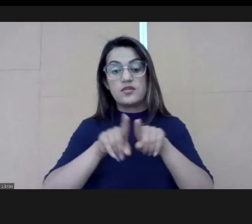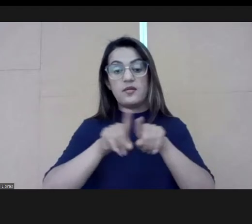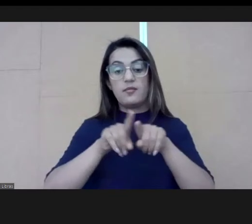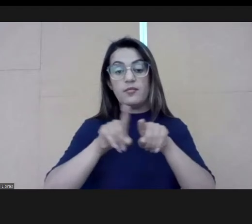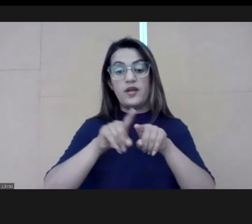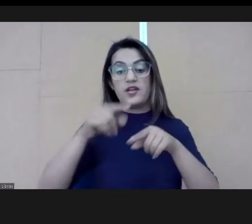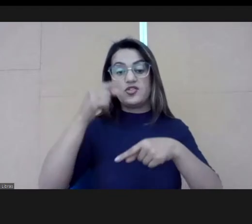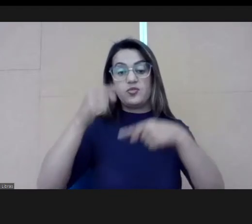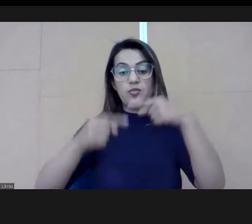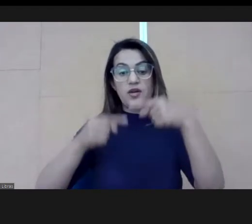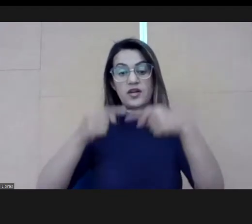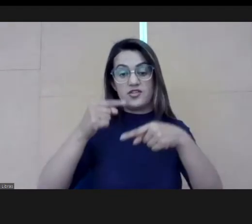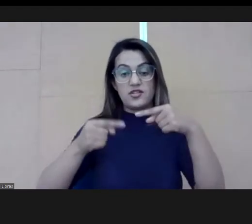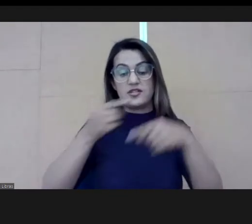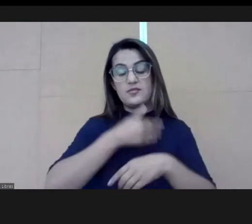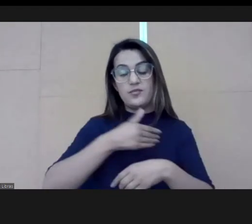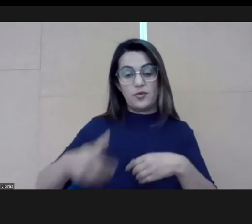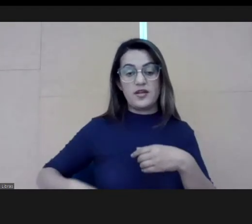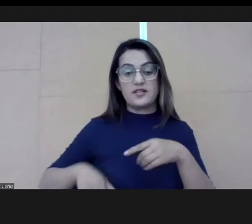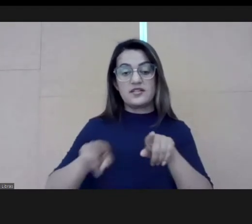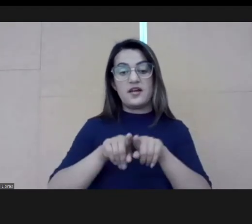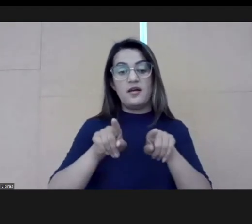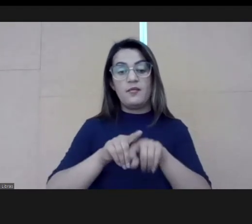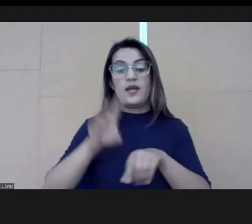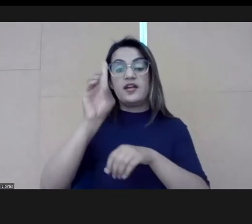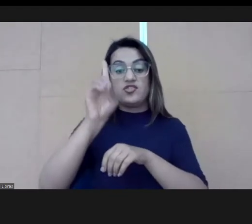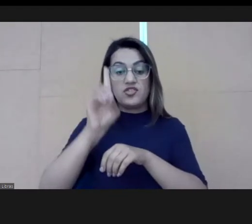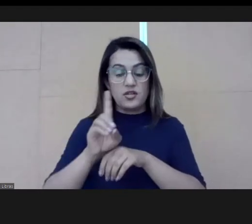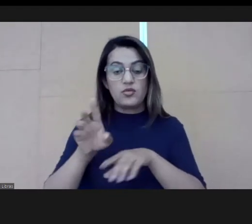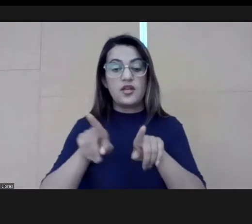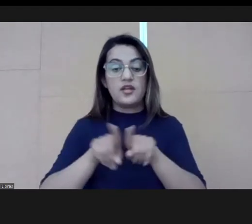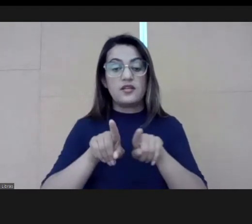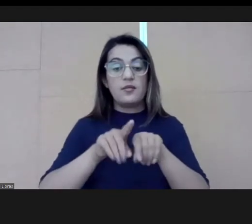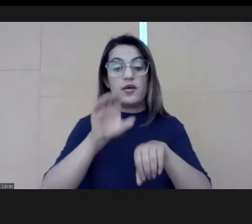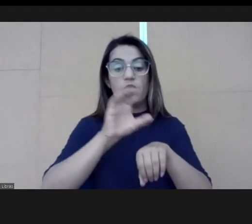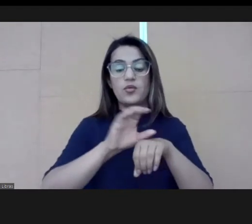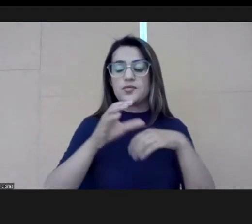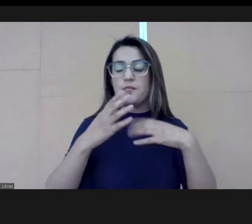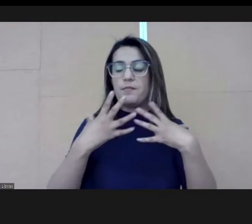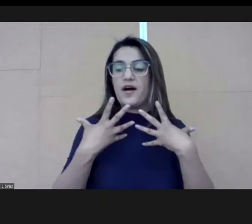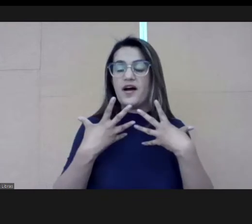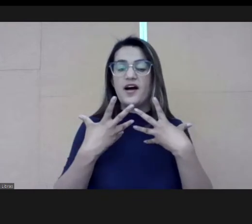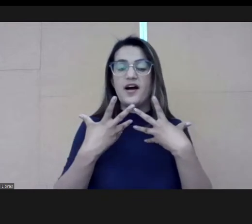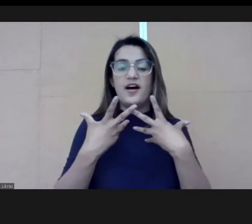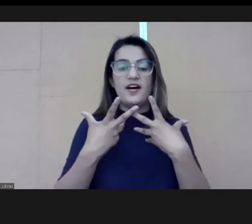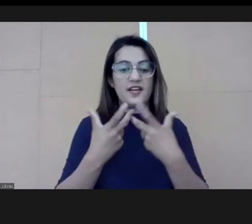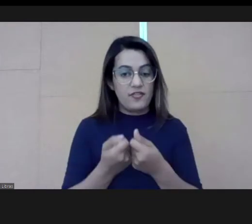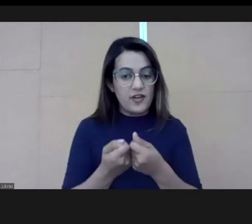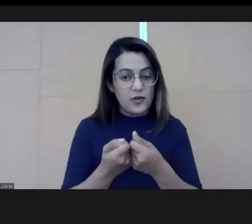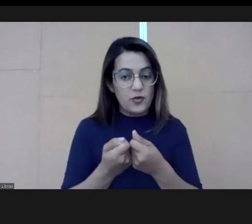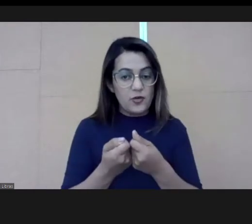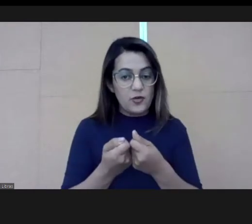of public politics in the administration area. So it's a very good course.